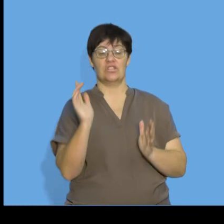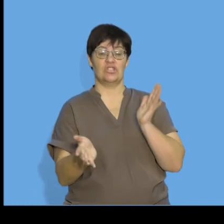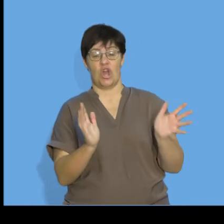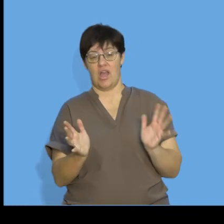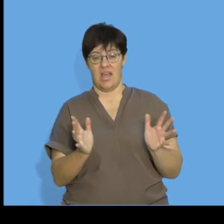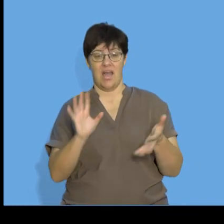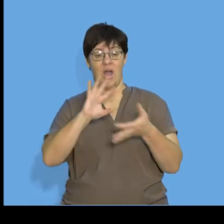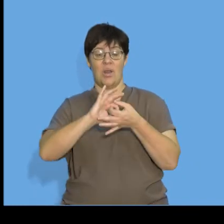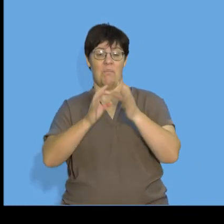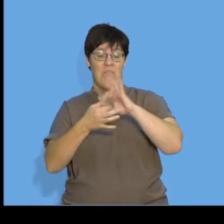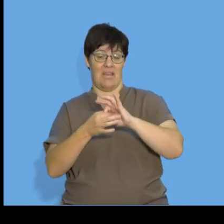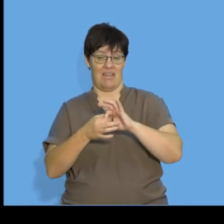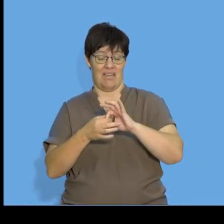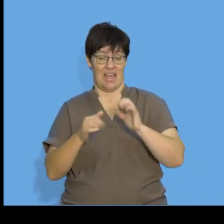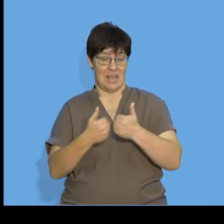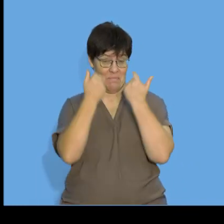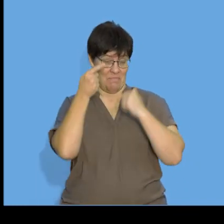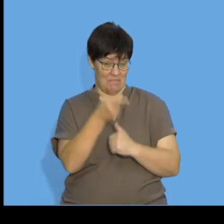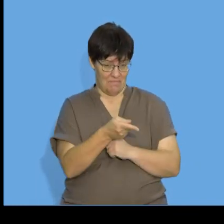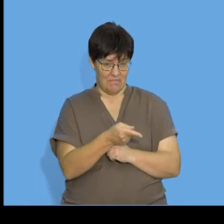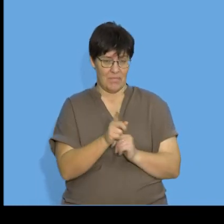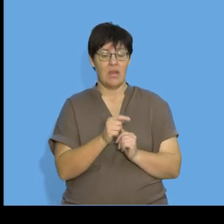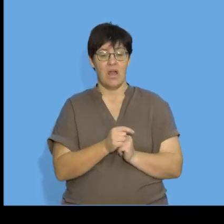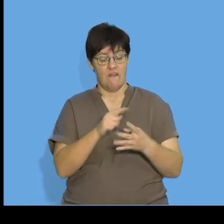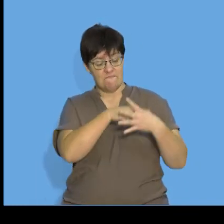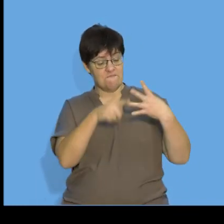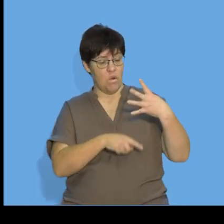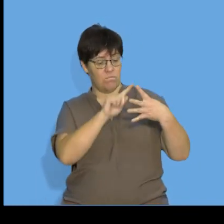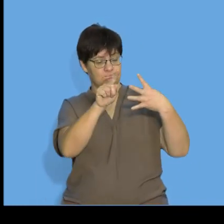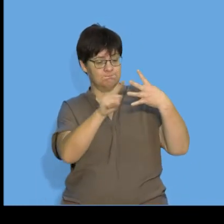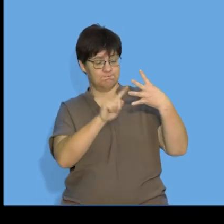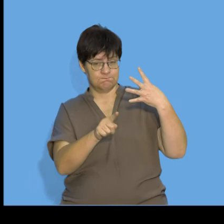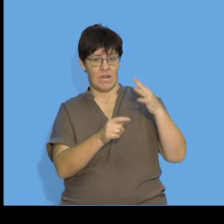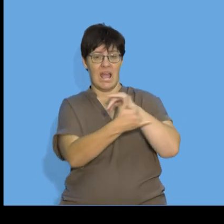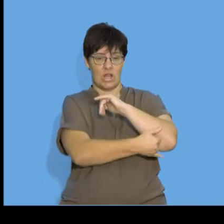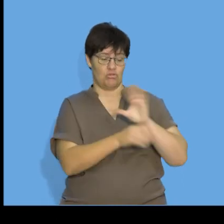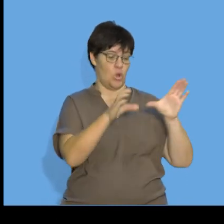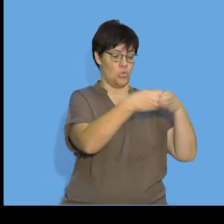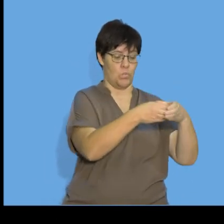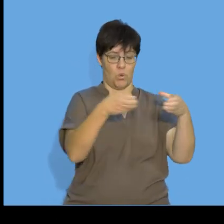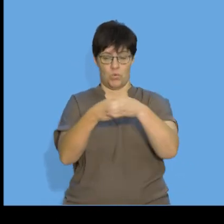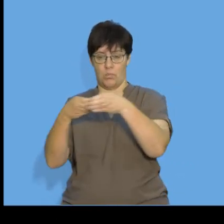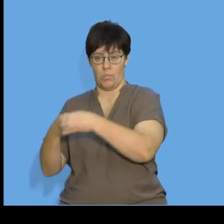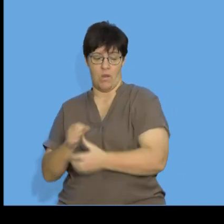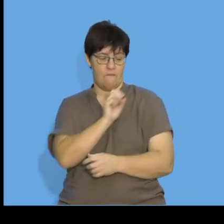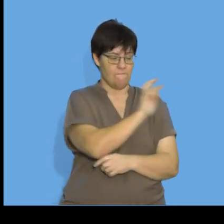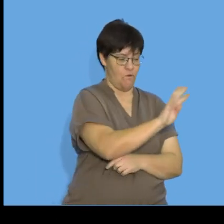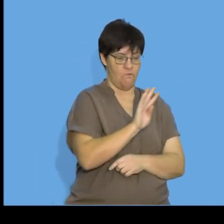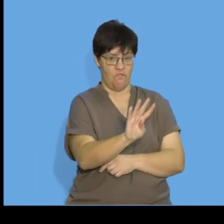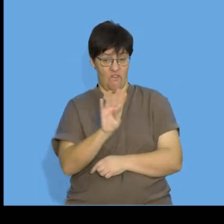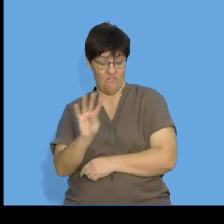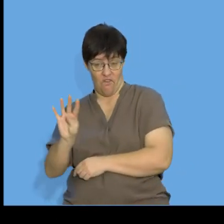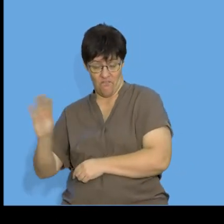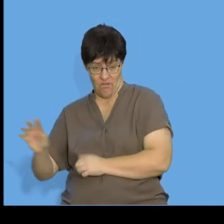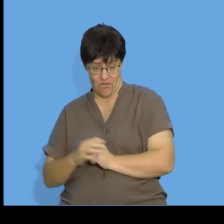soccer at the Olympic Games there are teams from four different countries in each group each country in the group